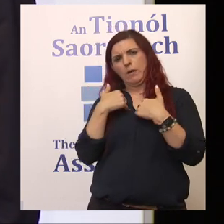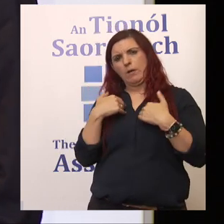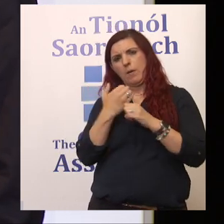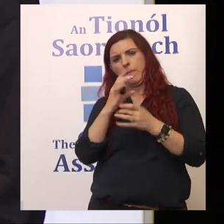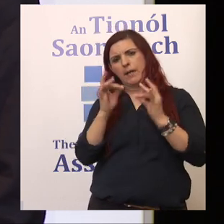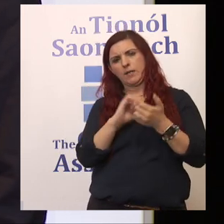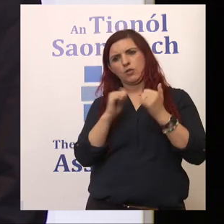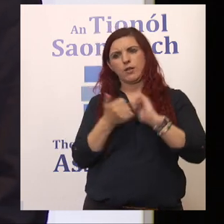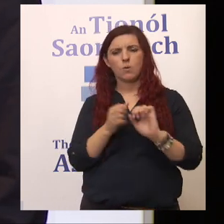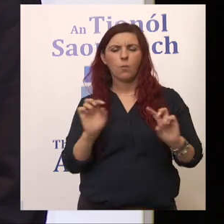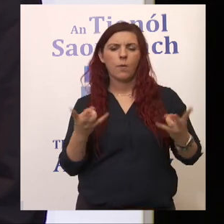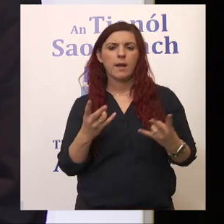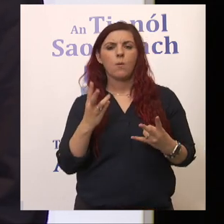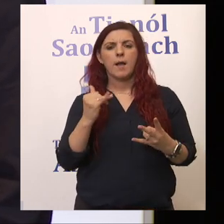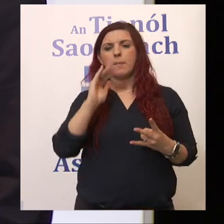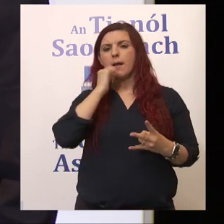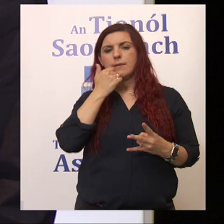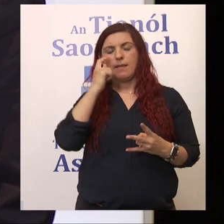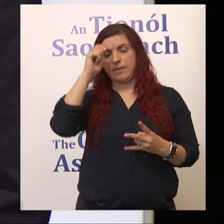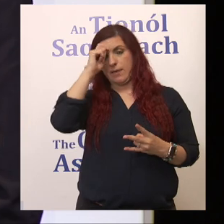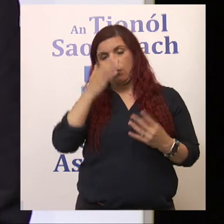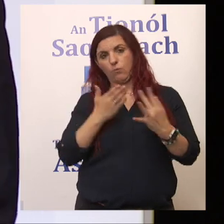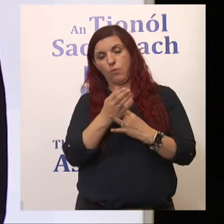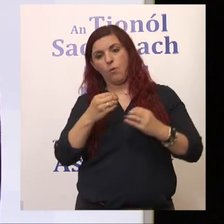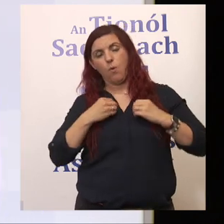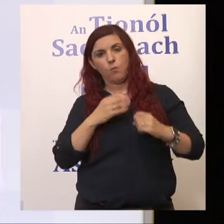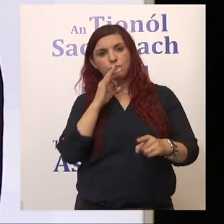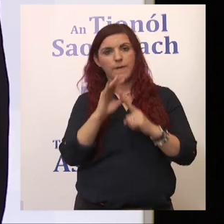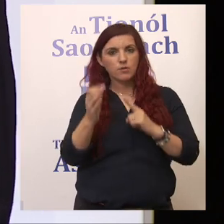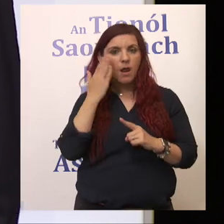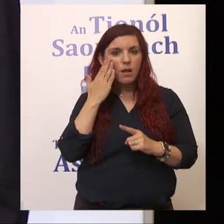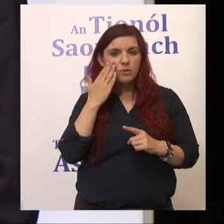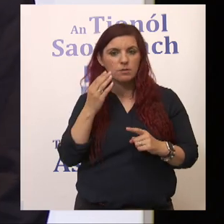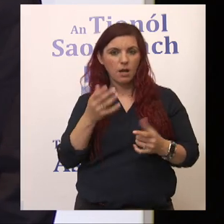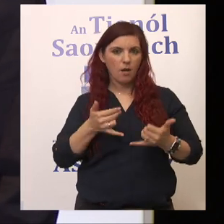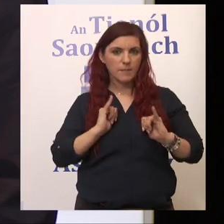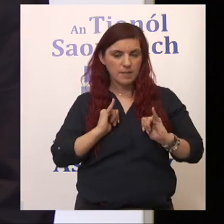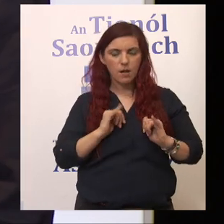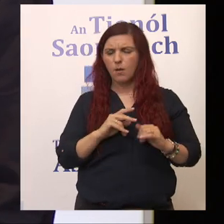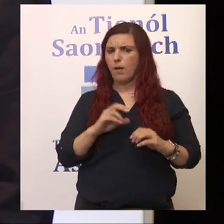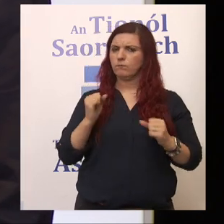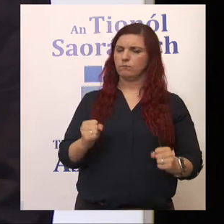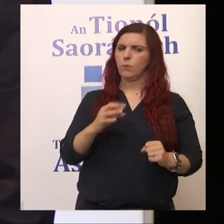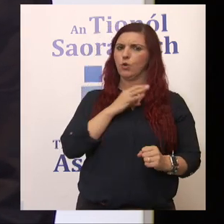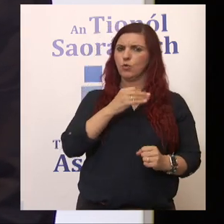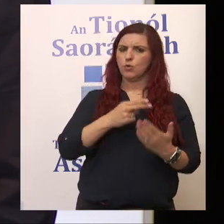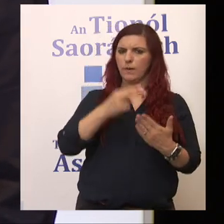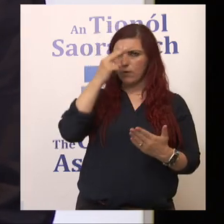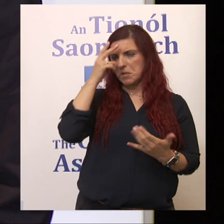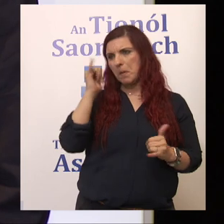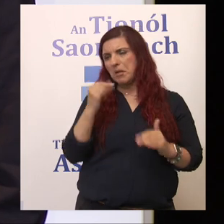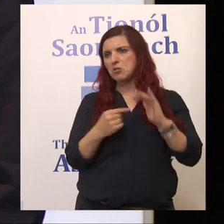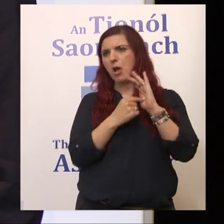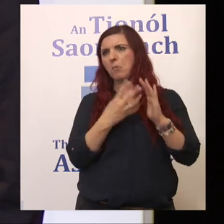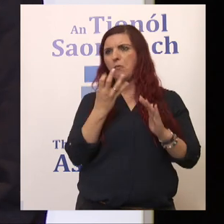changes quickly because they think it through their own professional context, their own professional knowledge. We have very good universities, probably in the top four to five percent